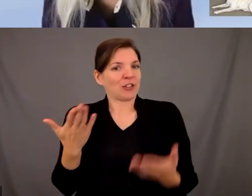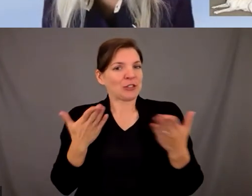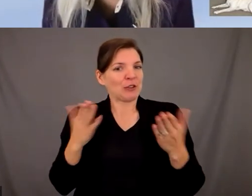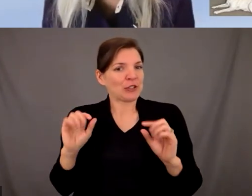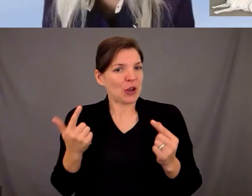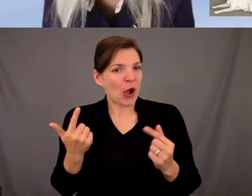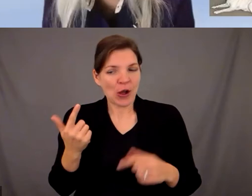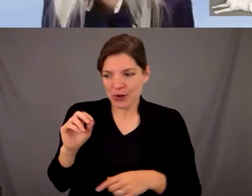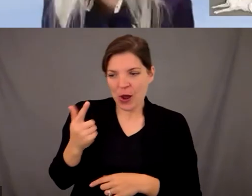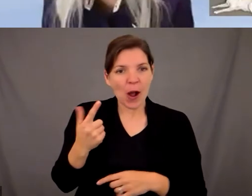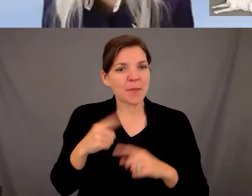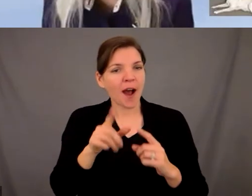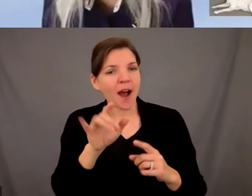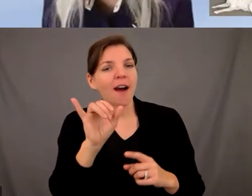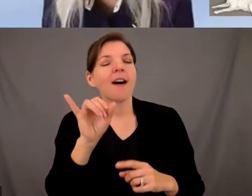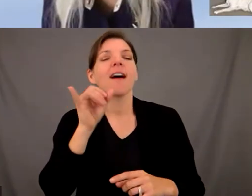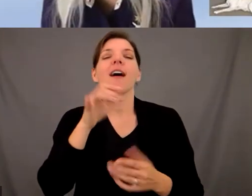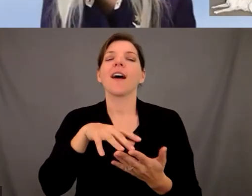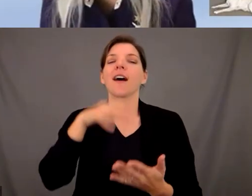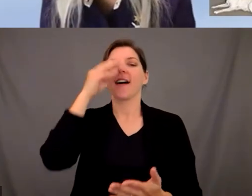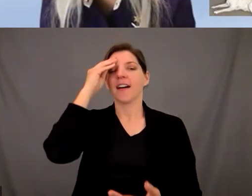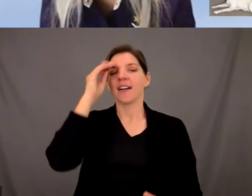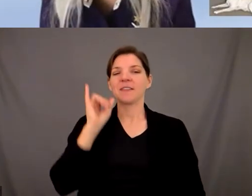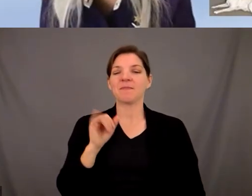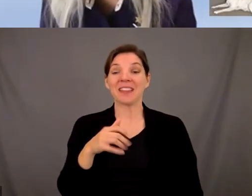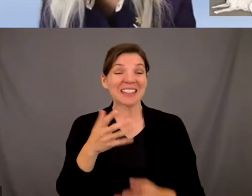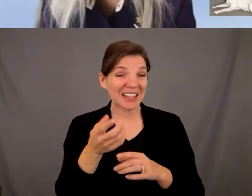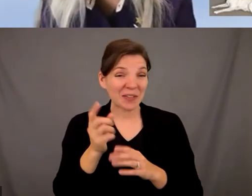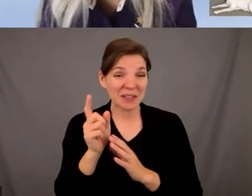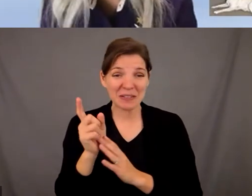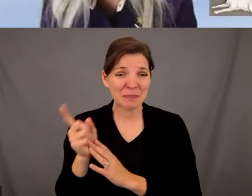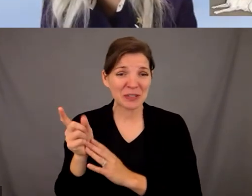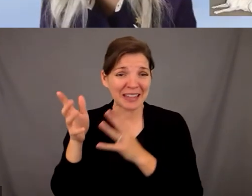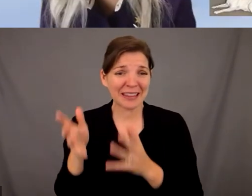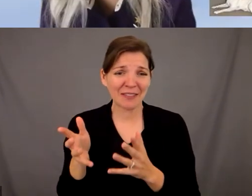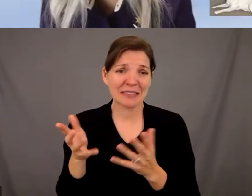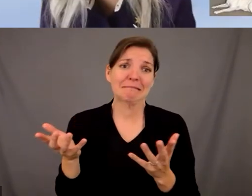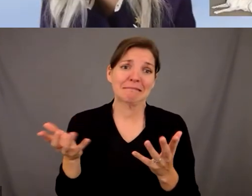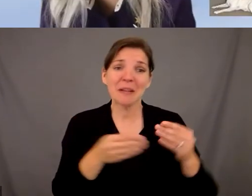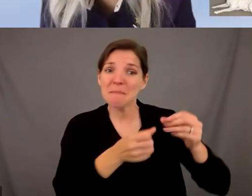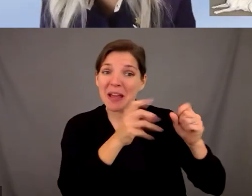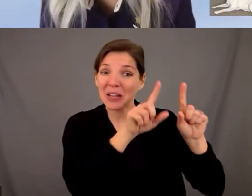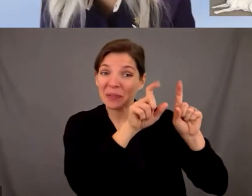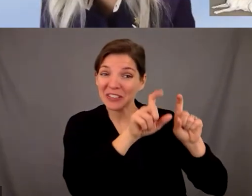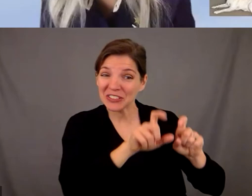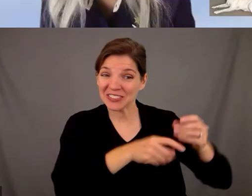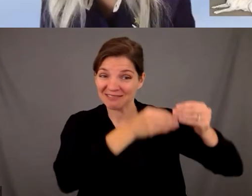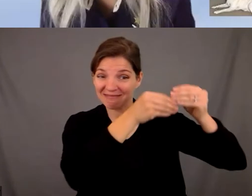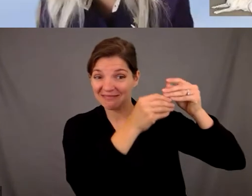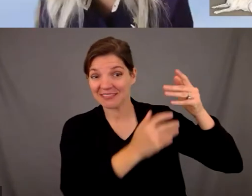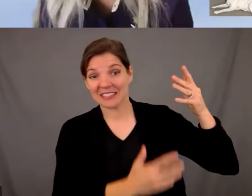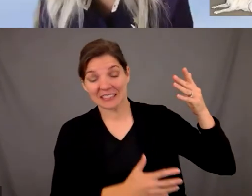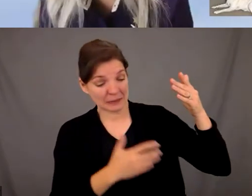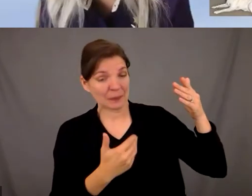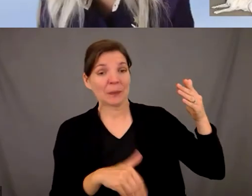we have just a couple quite a couple minutes left um we have a ton of questions so for everybody who didn't get their questions in i will